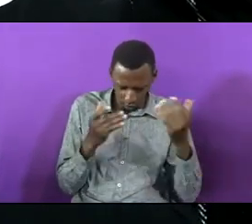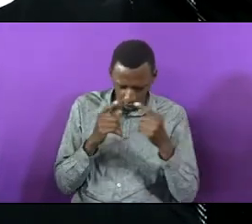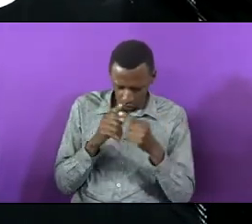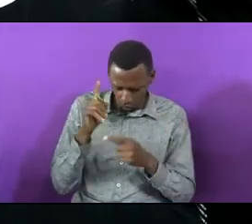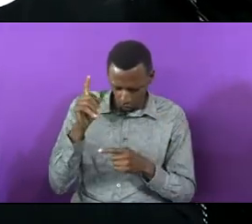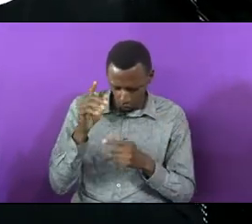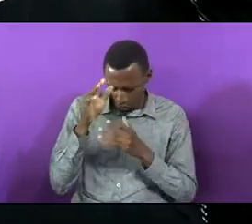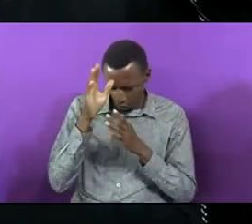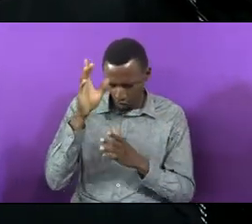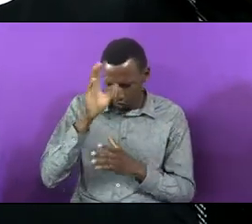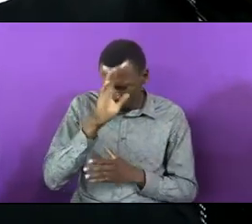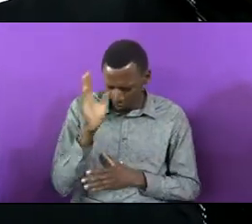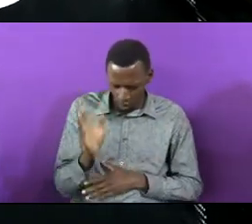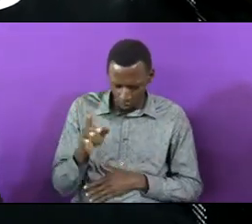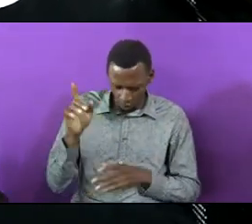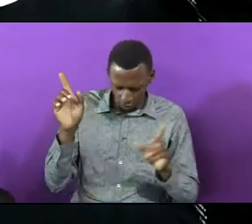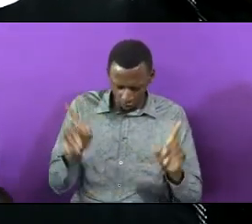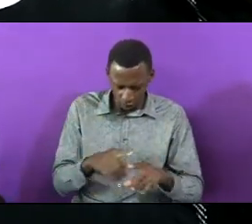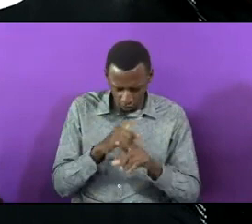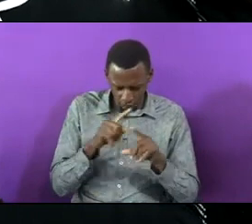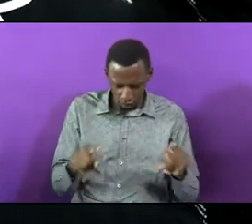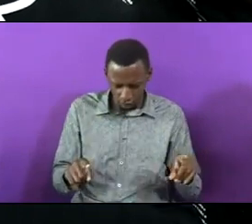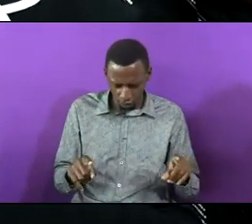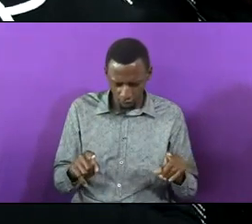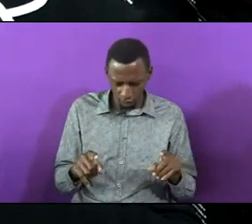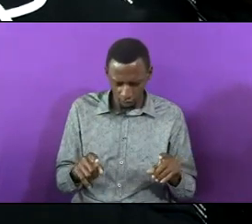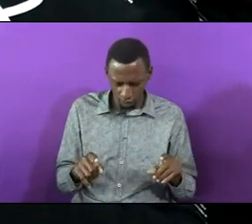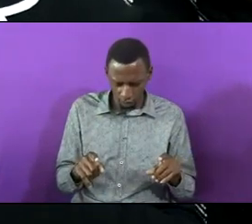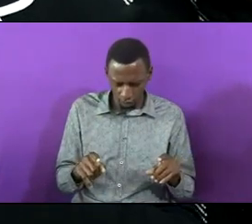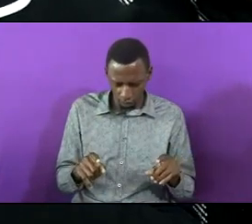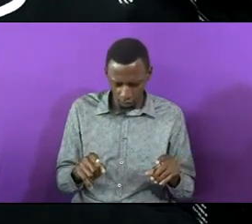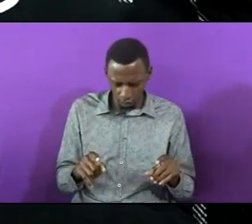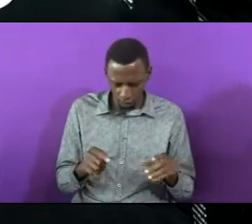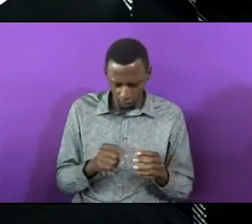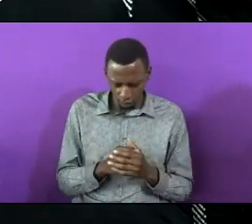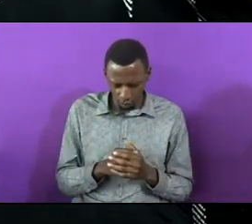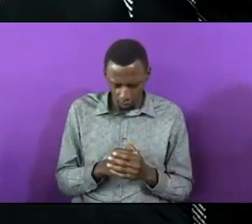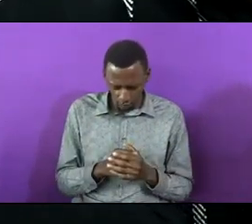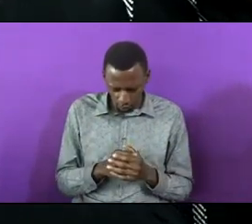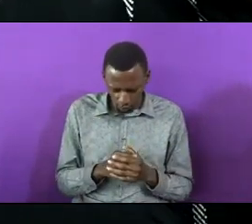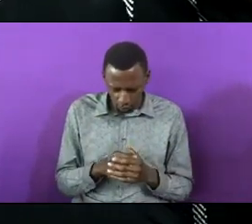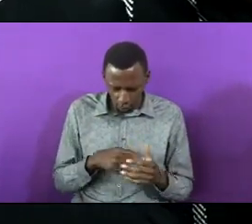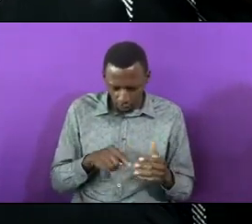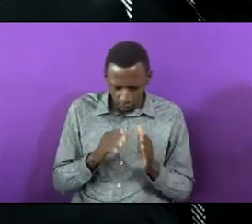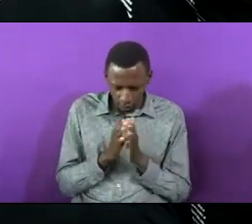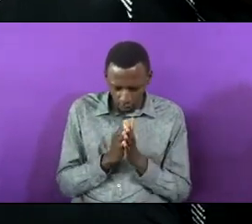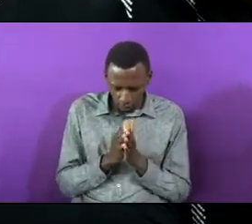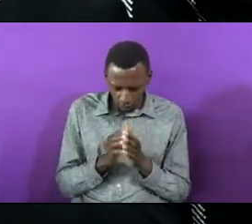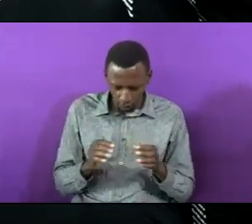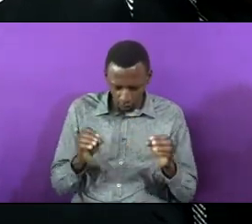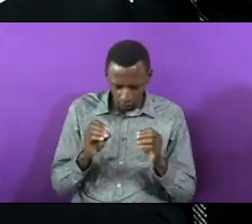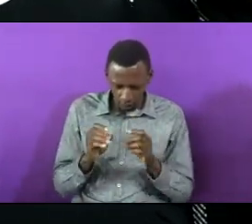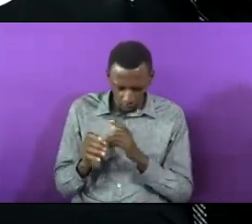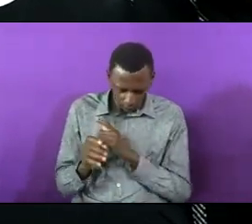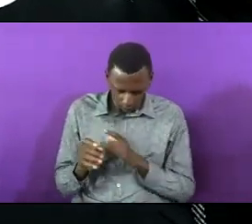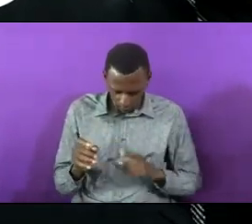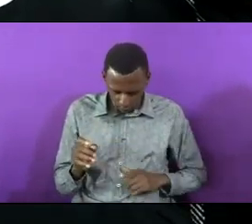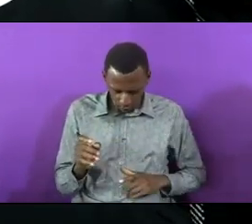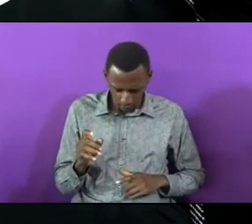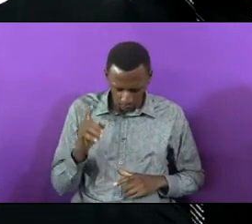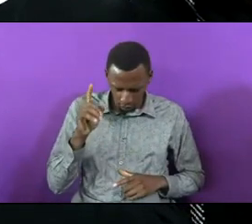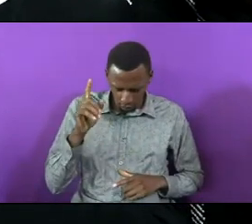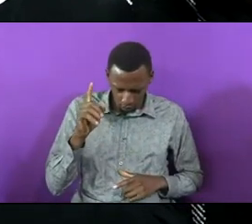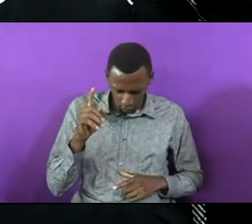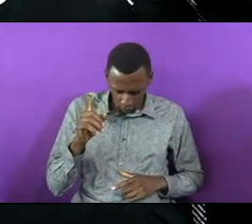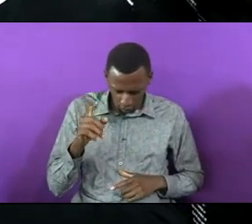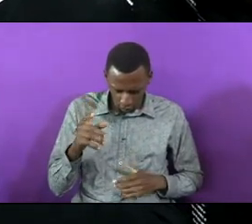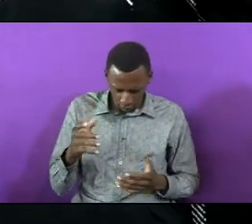mistakes you gave them to us that the heads of our family we pray Jehovah the Lord that you pluck them from